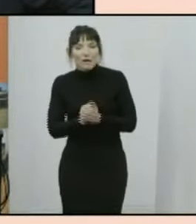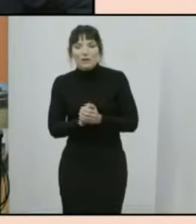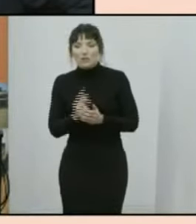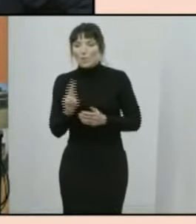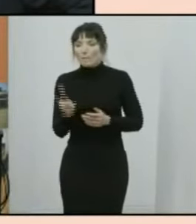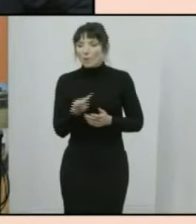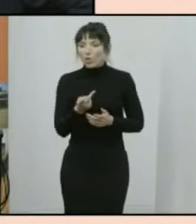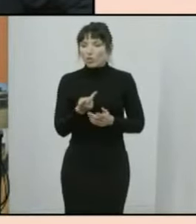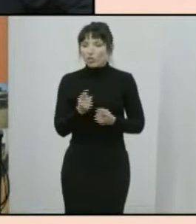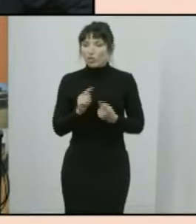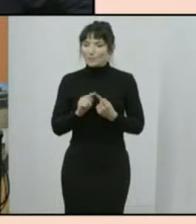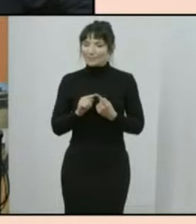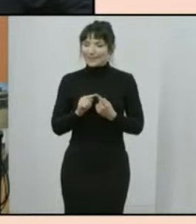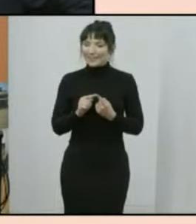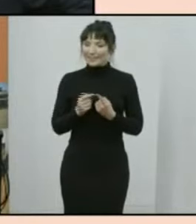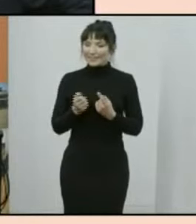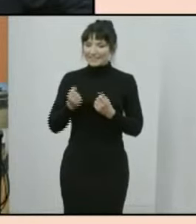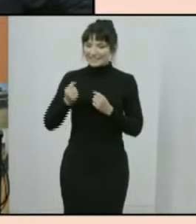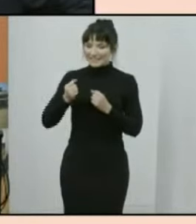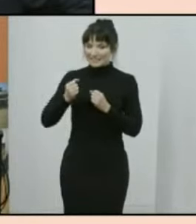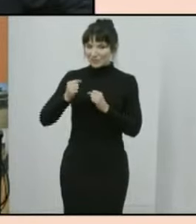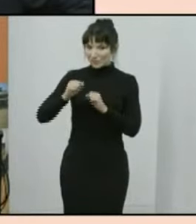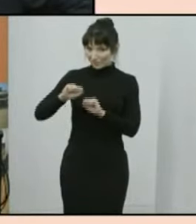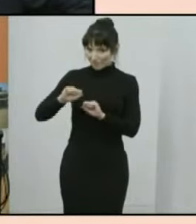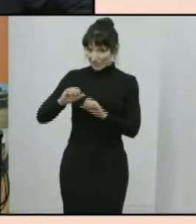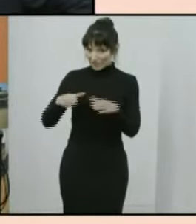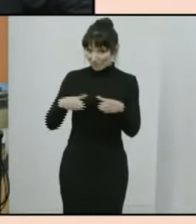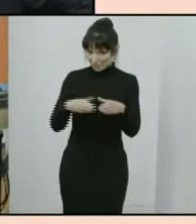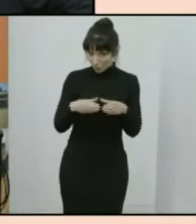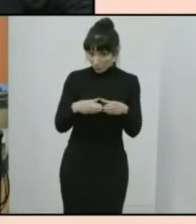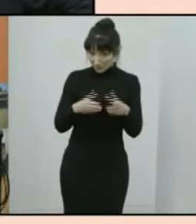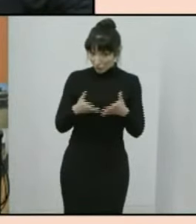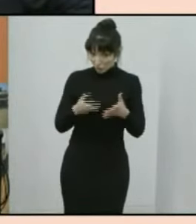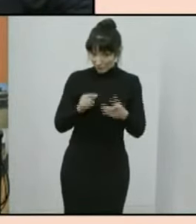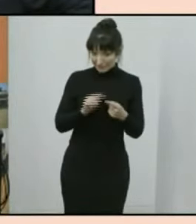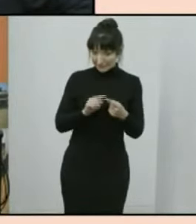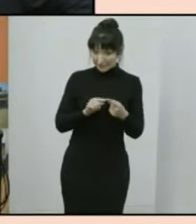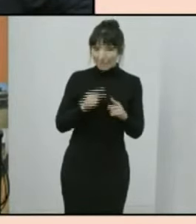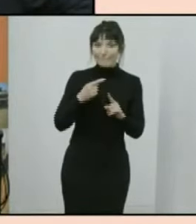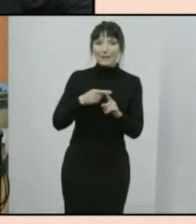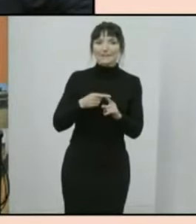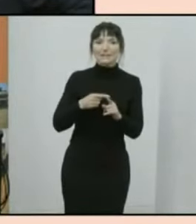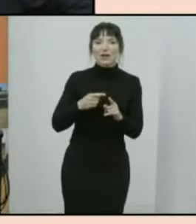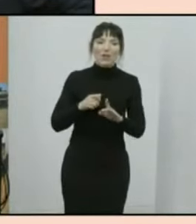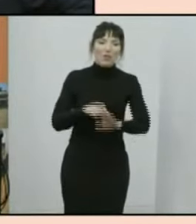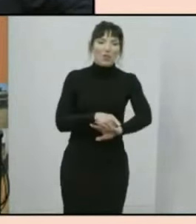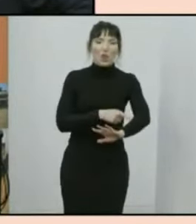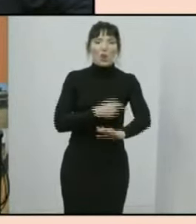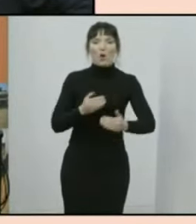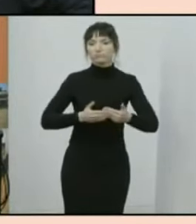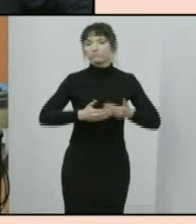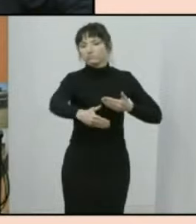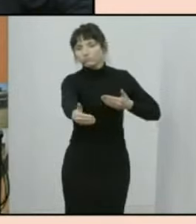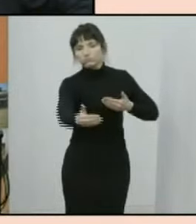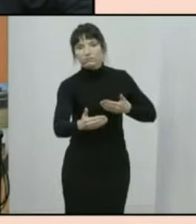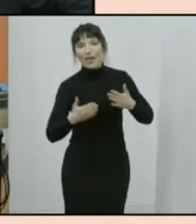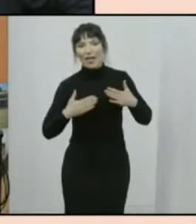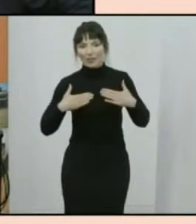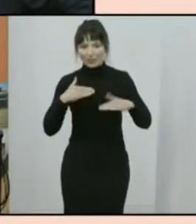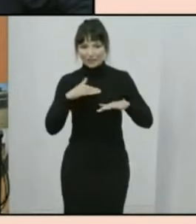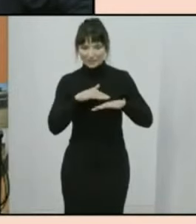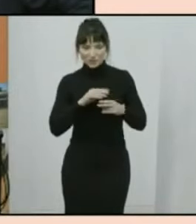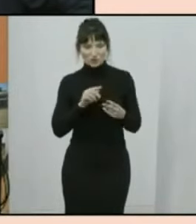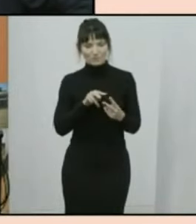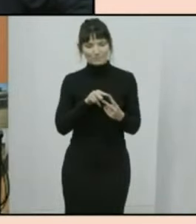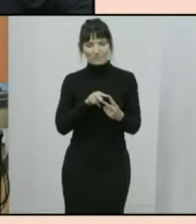force um service service and the defense forces and long-term health conditions are both topics that um that we thought